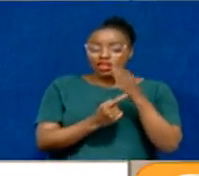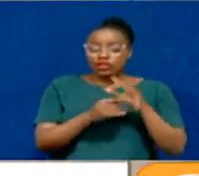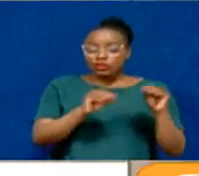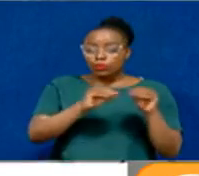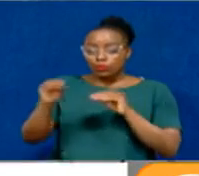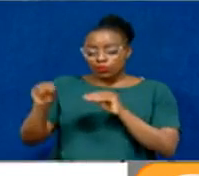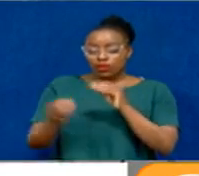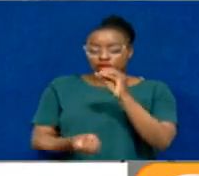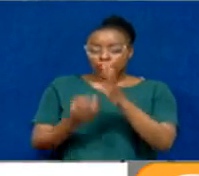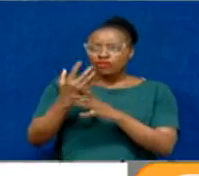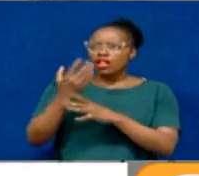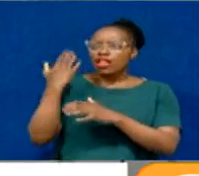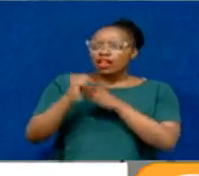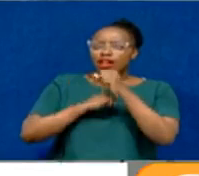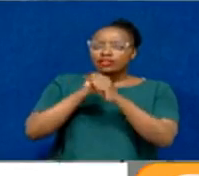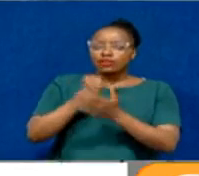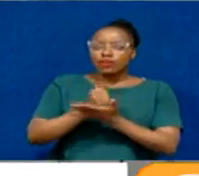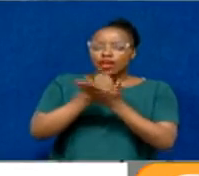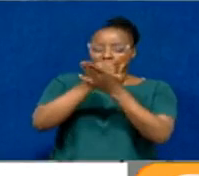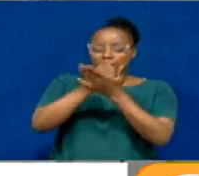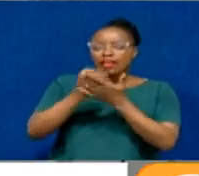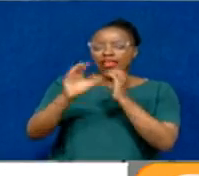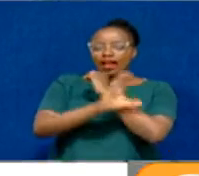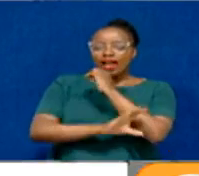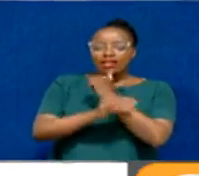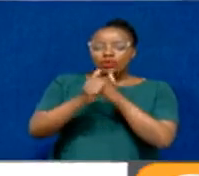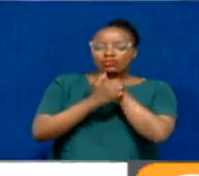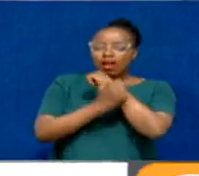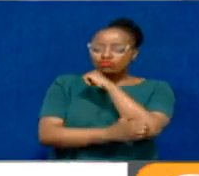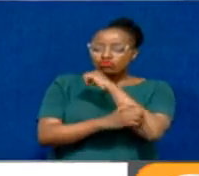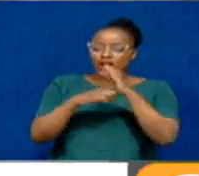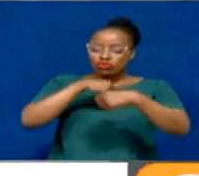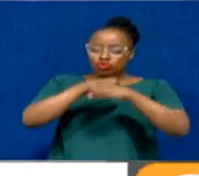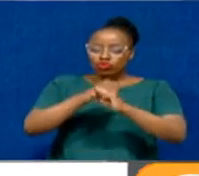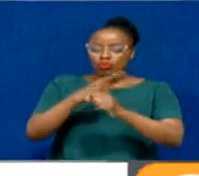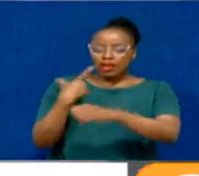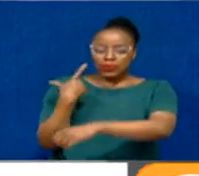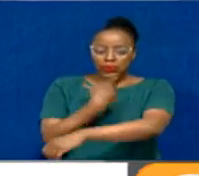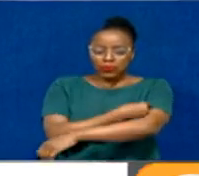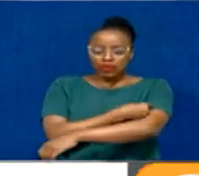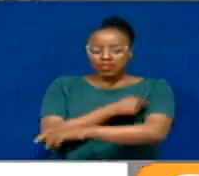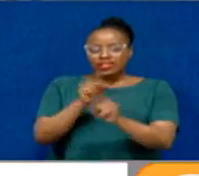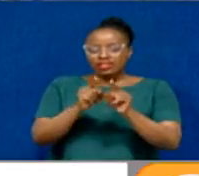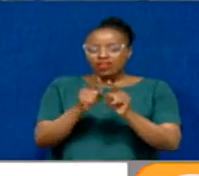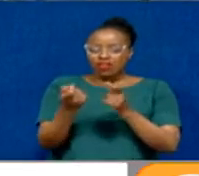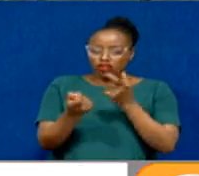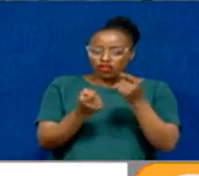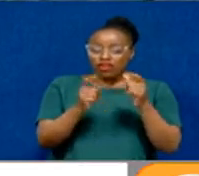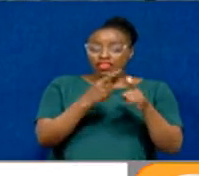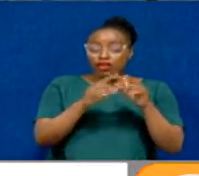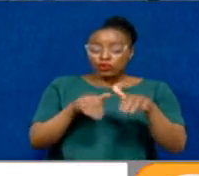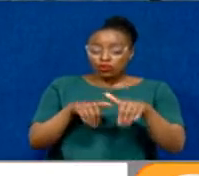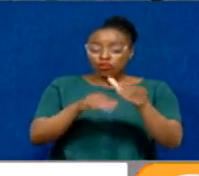transfer project launched last year aims to help low- and middle-income countries manufacture the vaccines at scale and